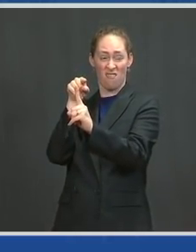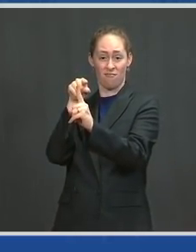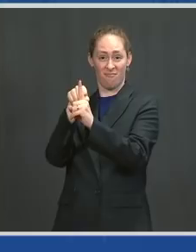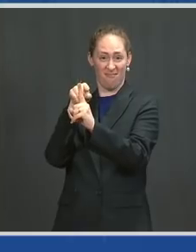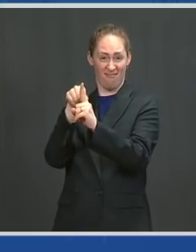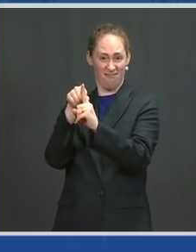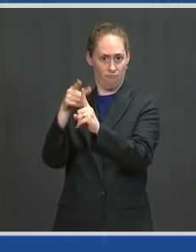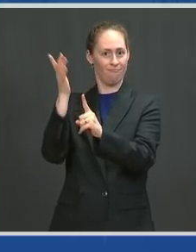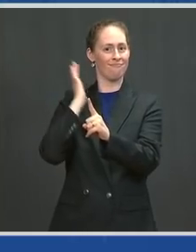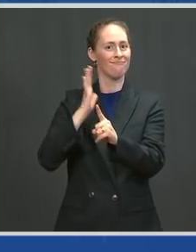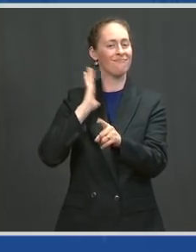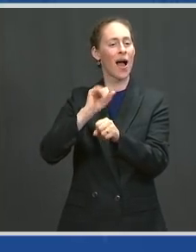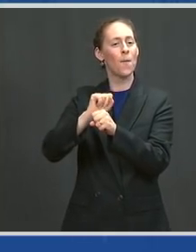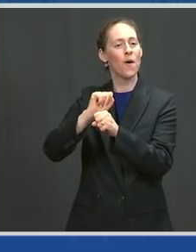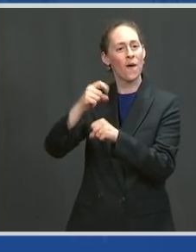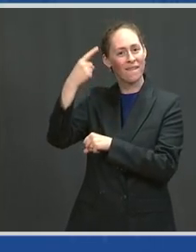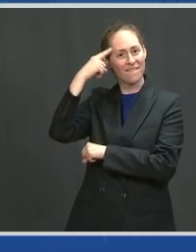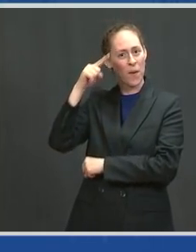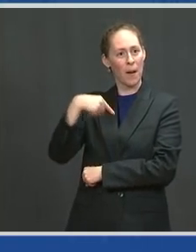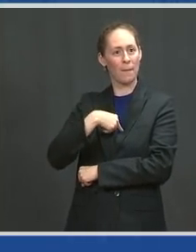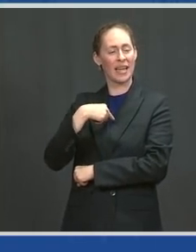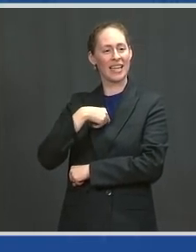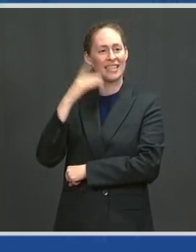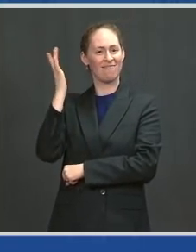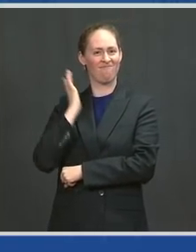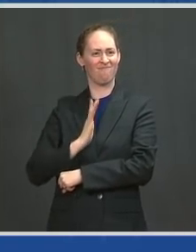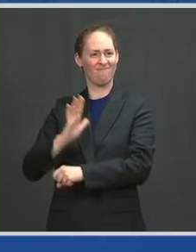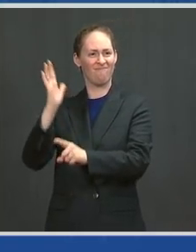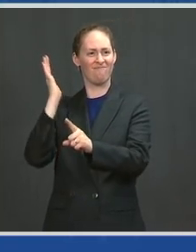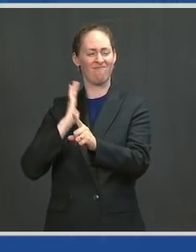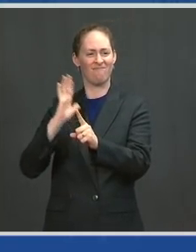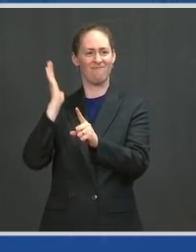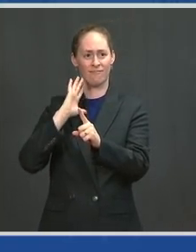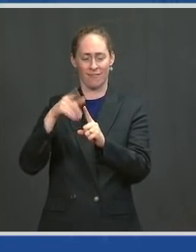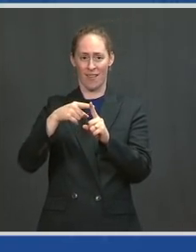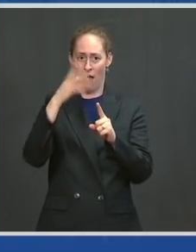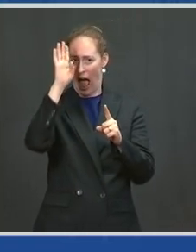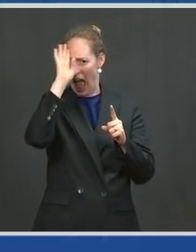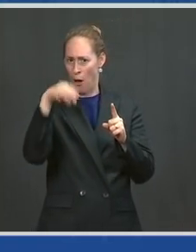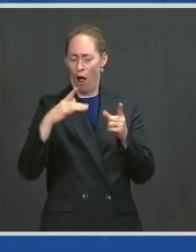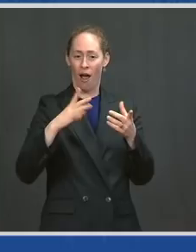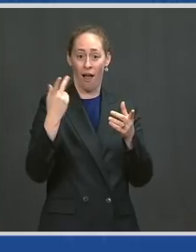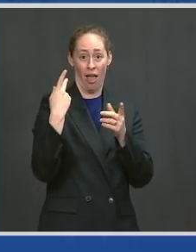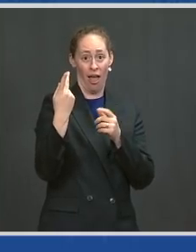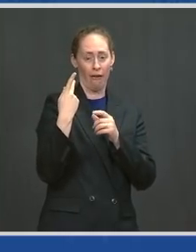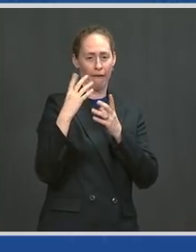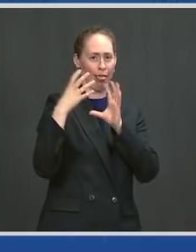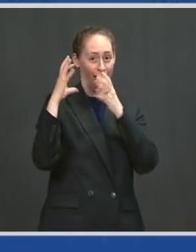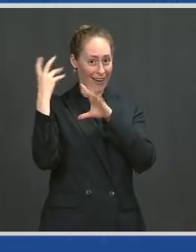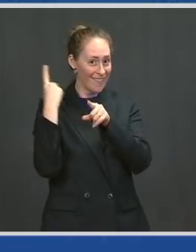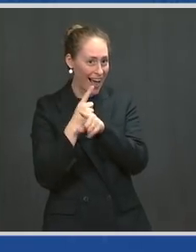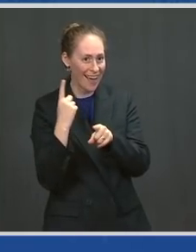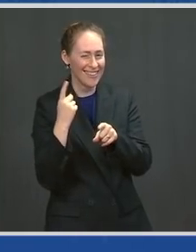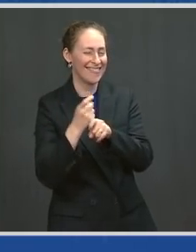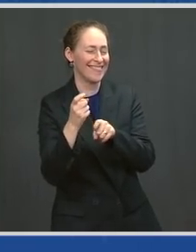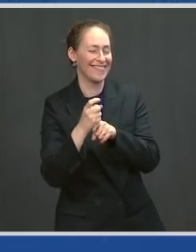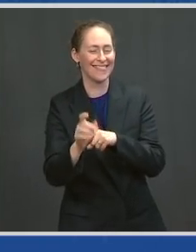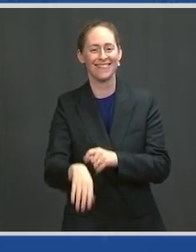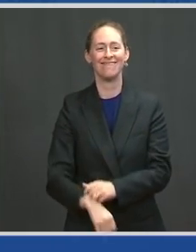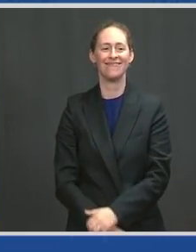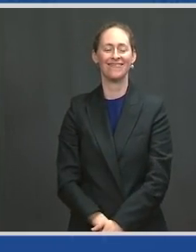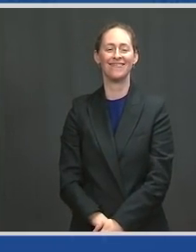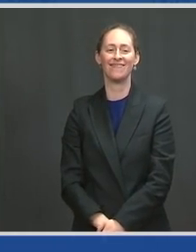since you left here. Thank you. And I want to thank the speaker as well and the Senate majority leader,